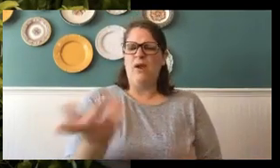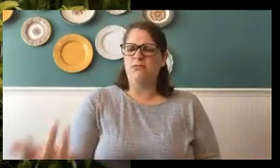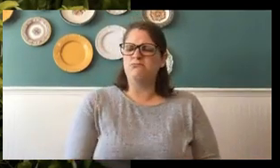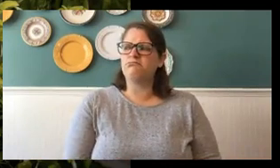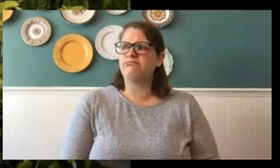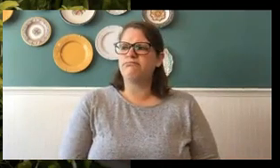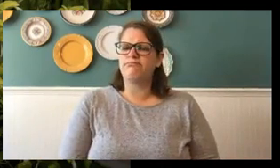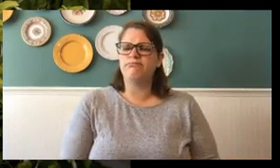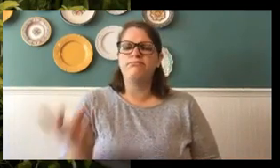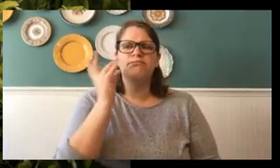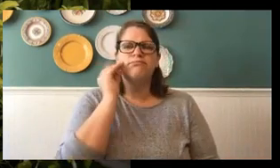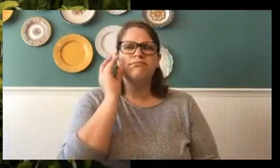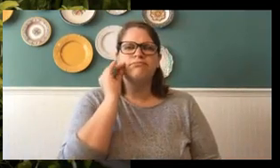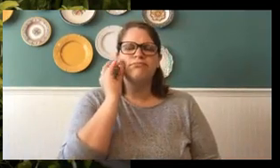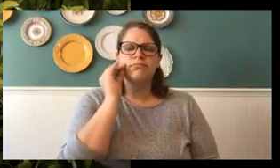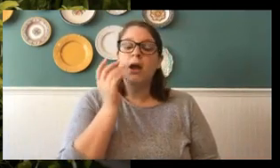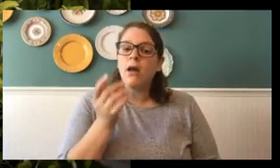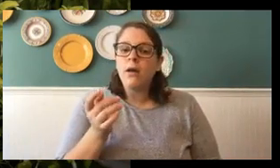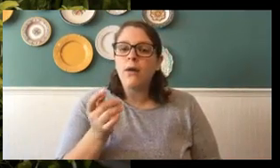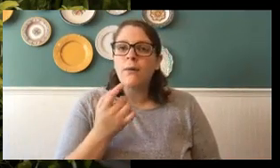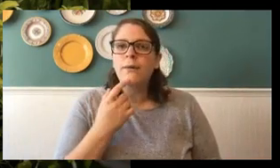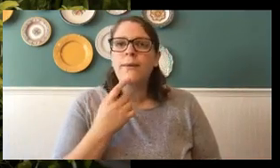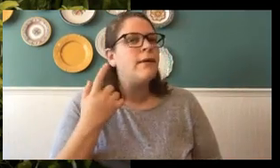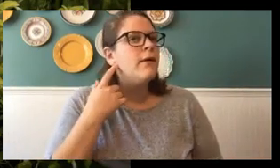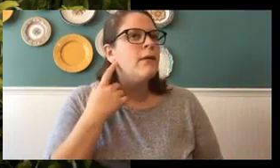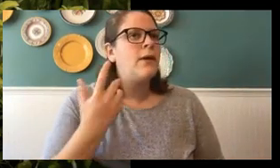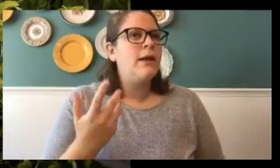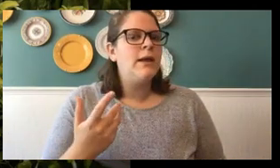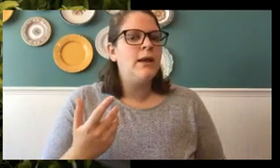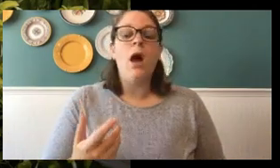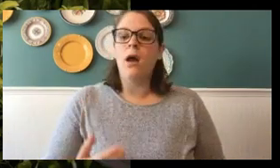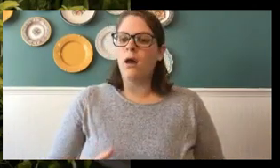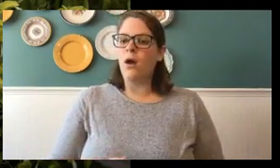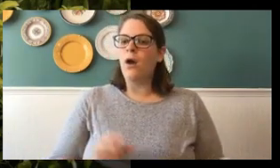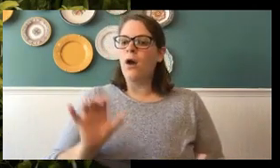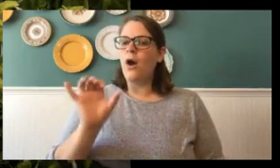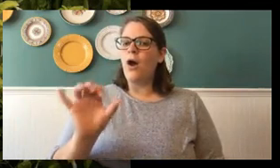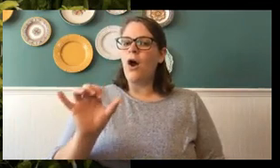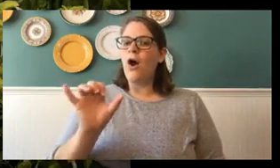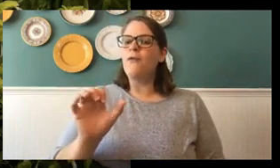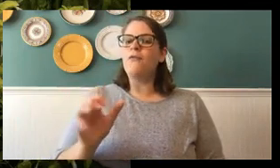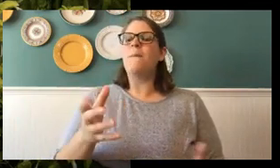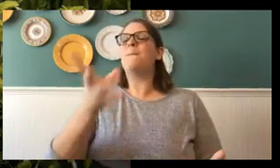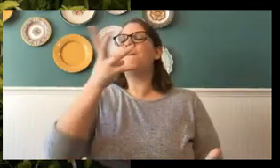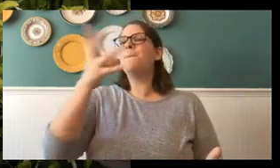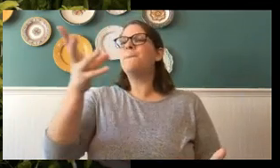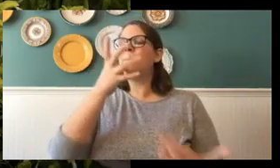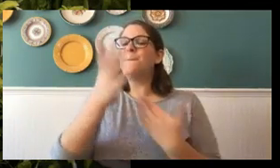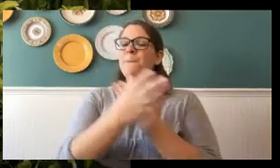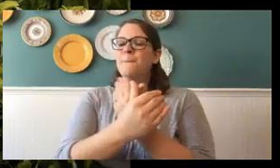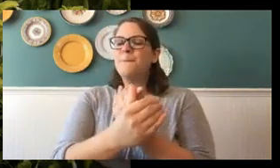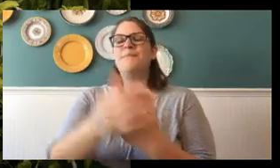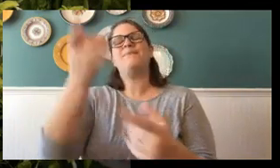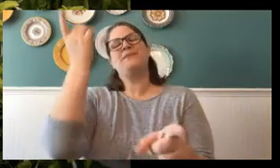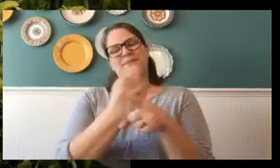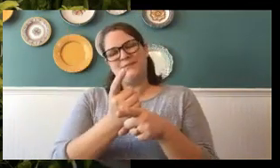Hmm. What is that that you say? It comes from the mama butterfly? You are absolutely